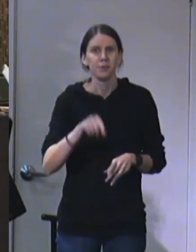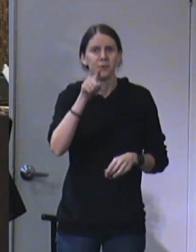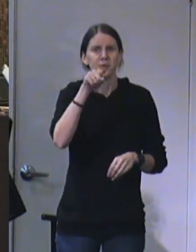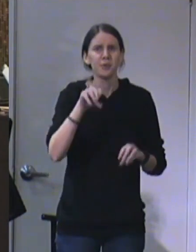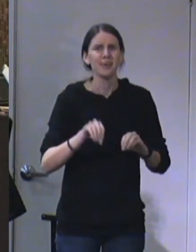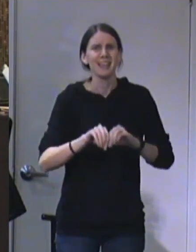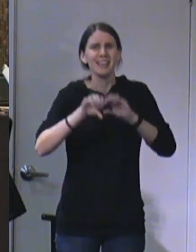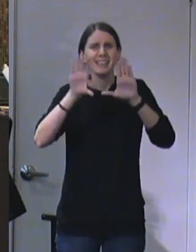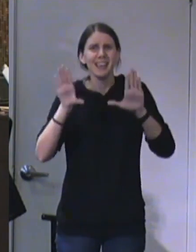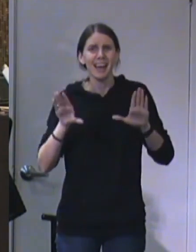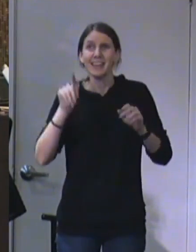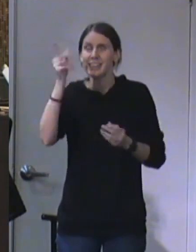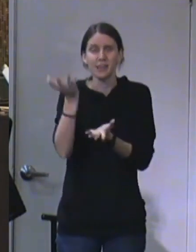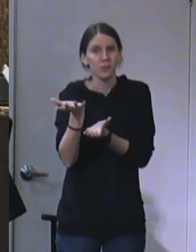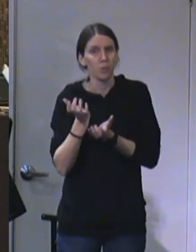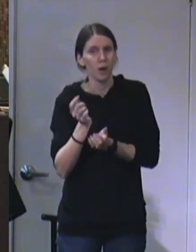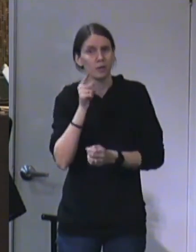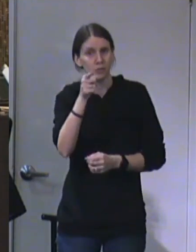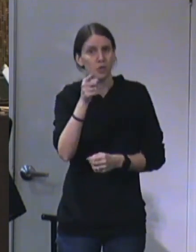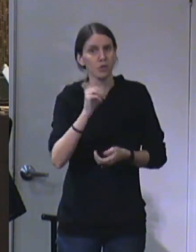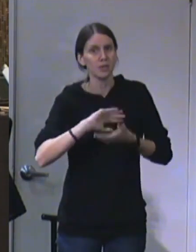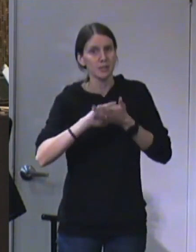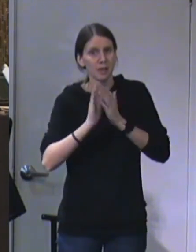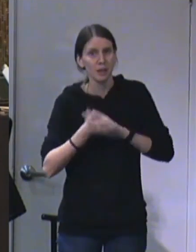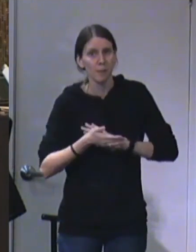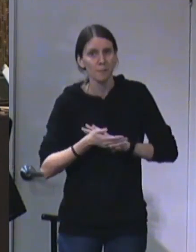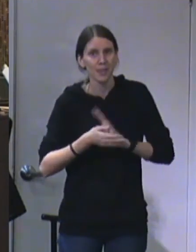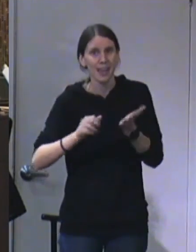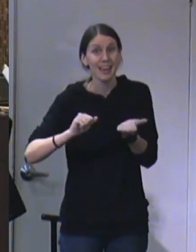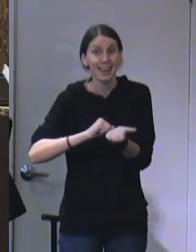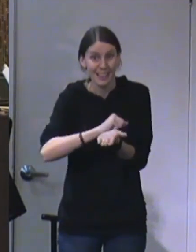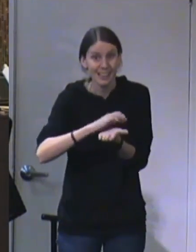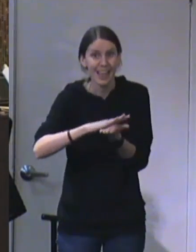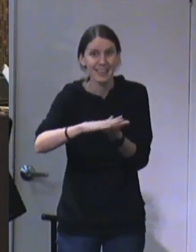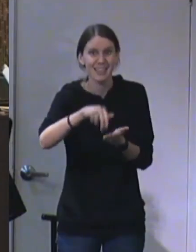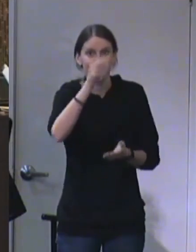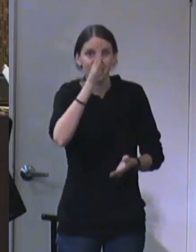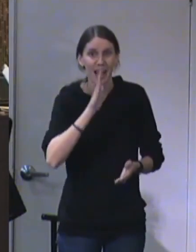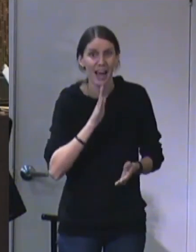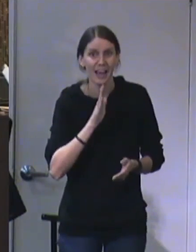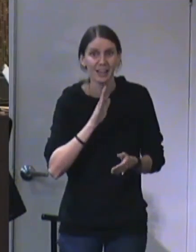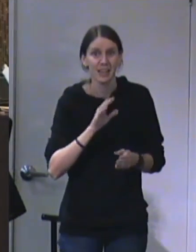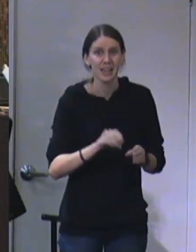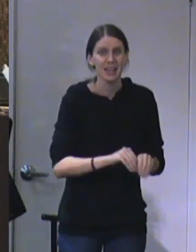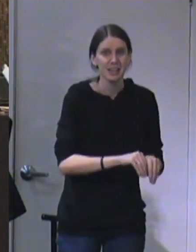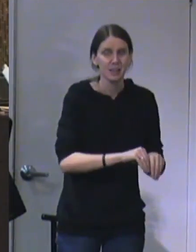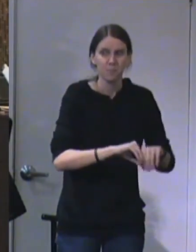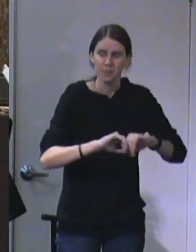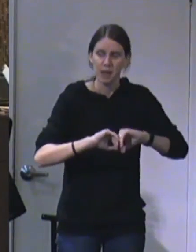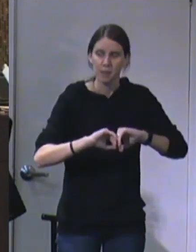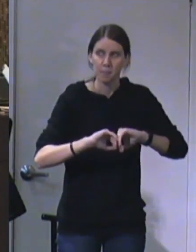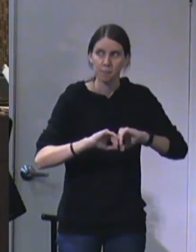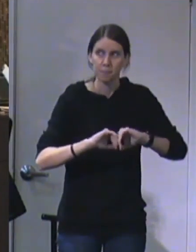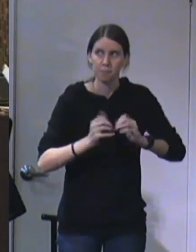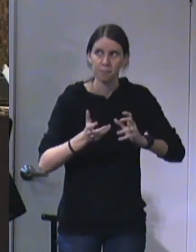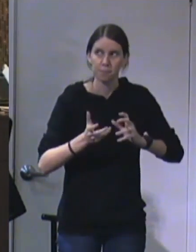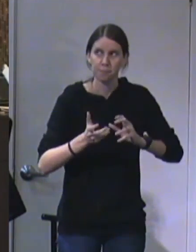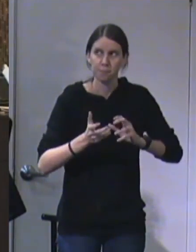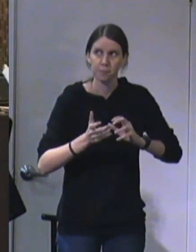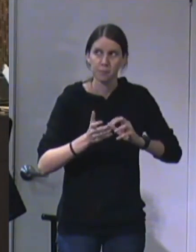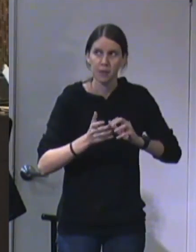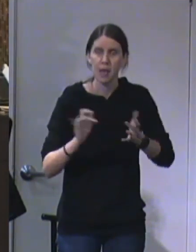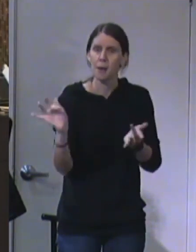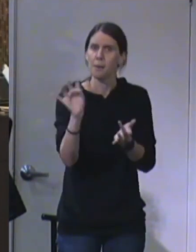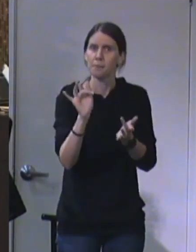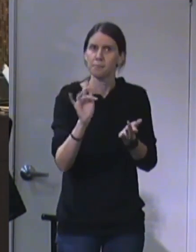Be the light that he wants you to be. The cleansing of God sanctifies us and sanctifies our lips